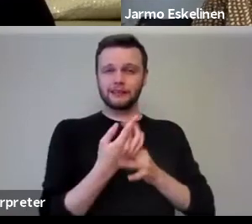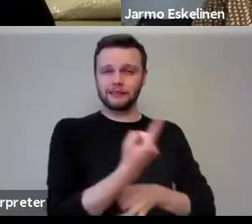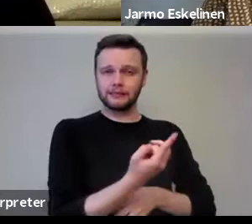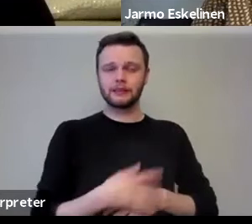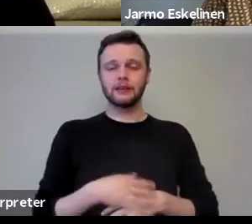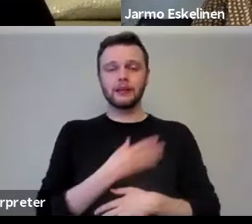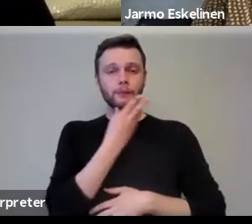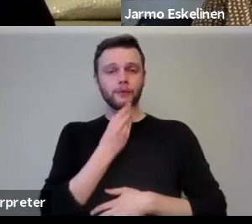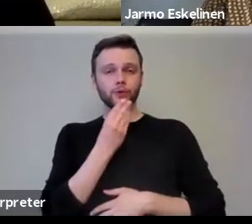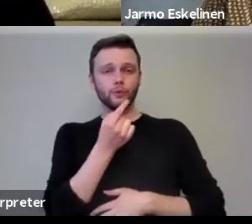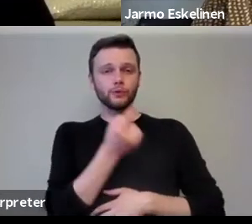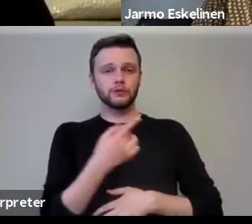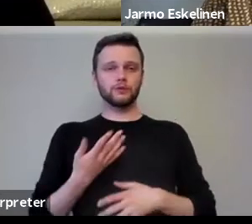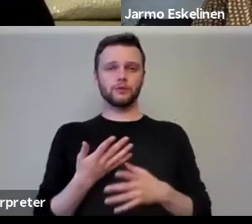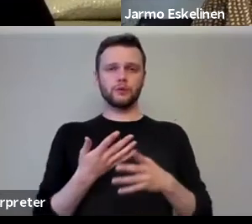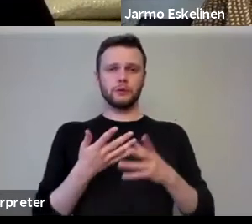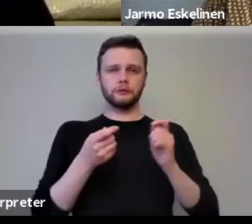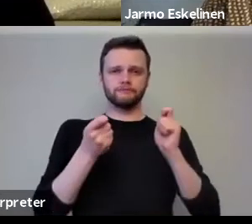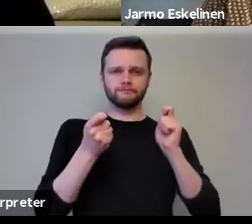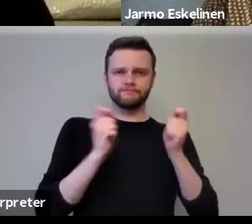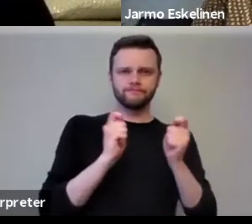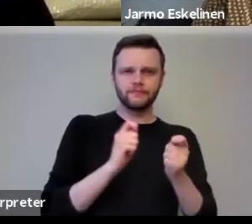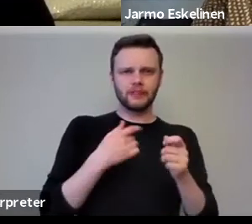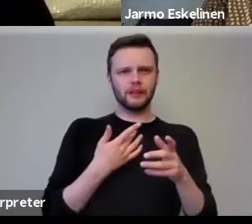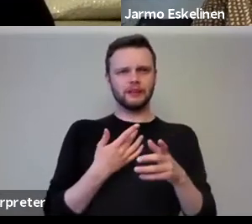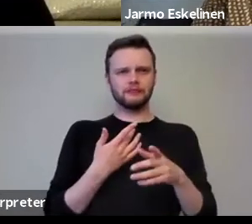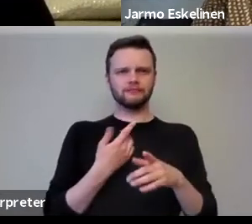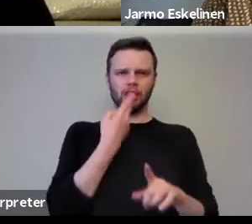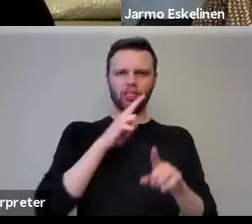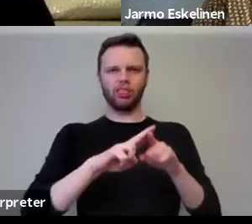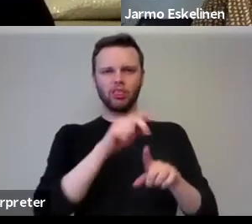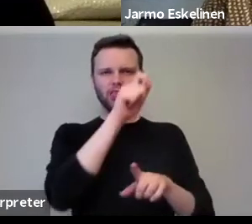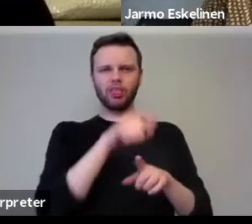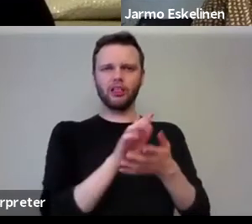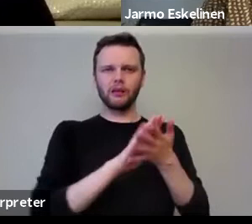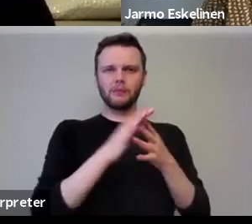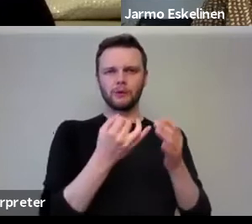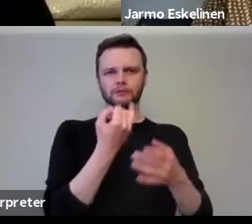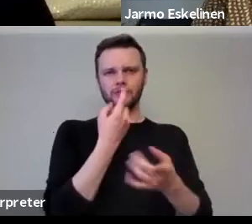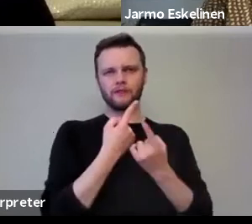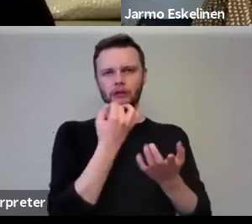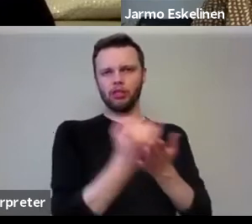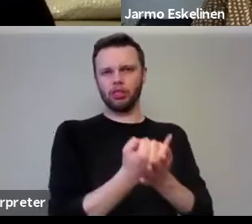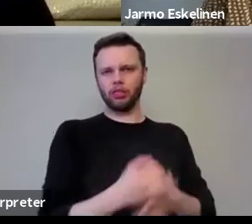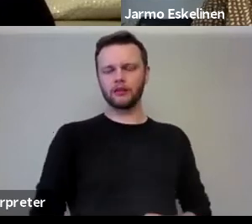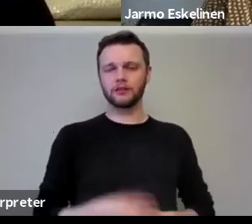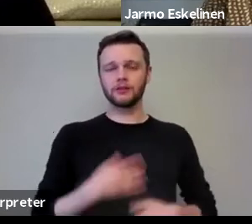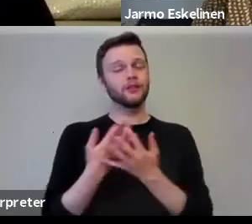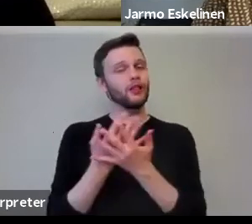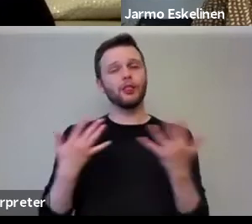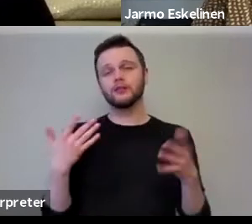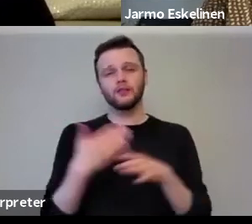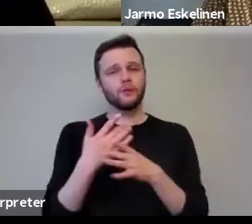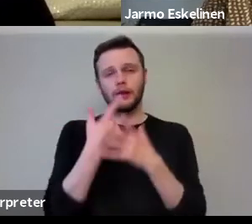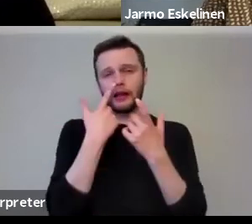be used to bridge some of those stereotypes or misinformation. So yeah, there's a lot of work that can be done, but on a very